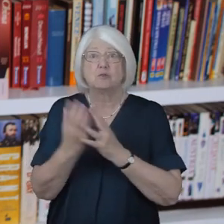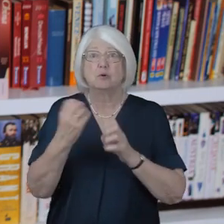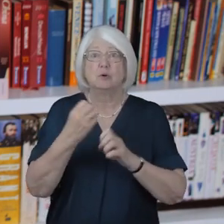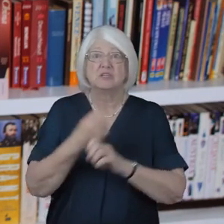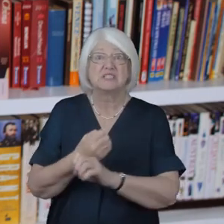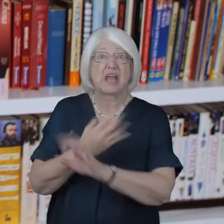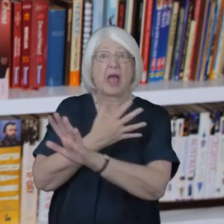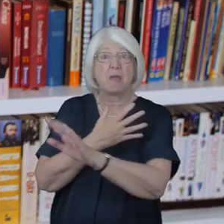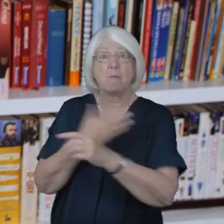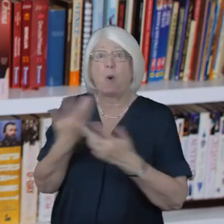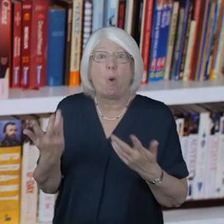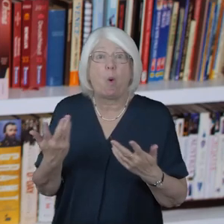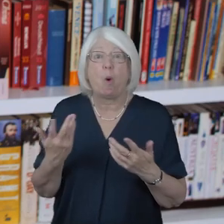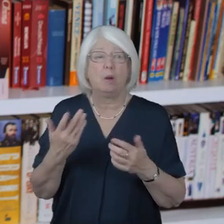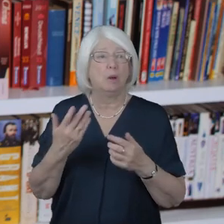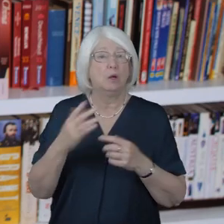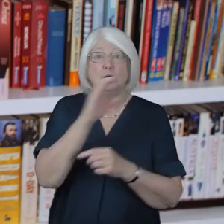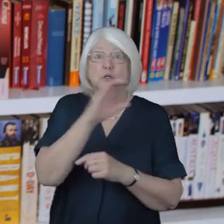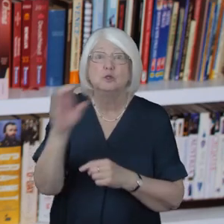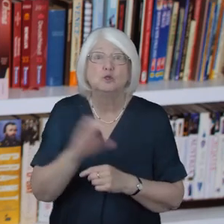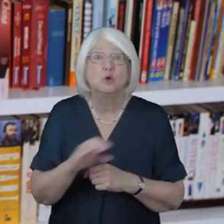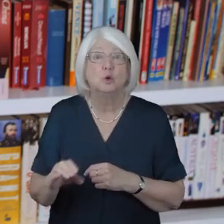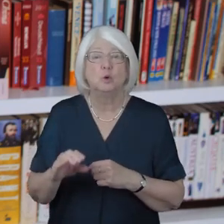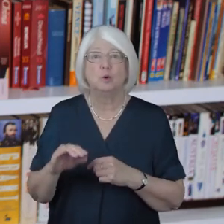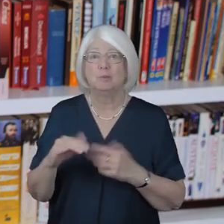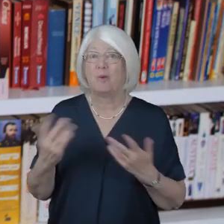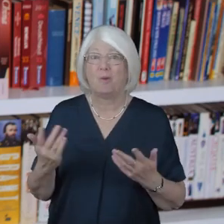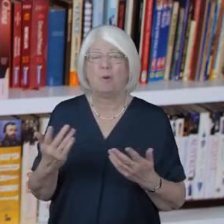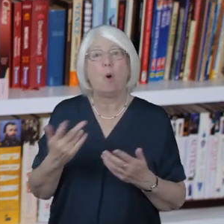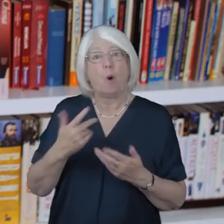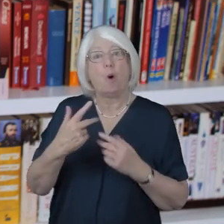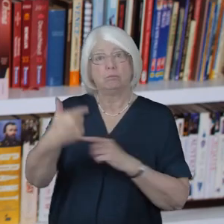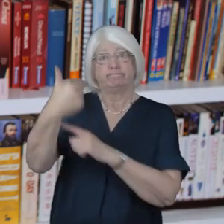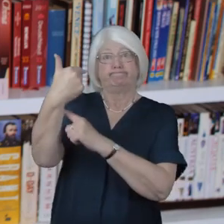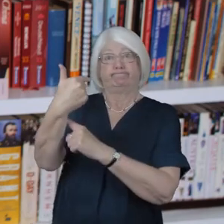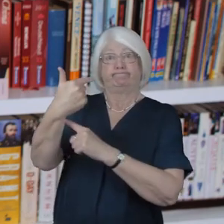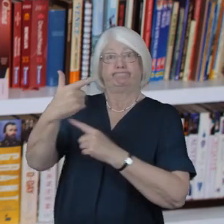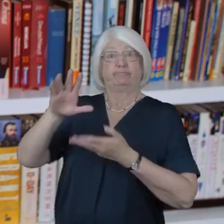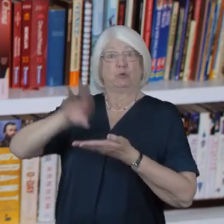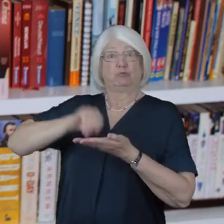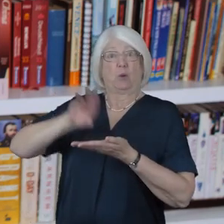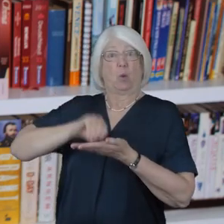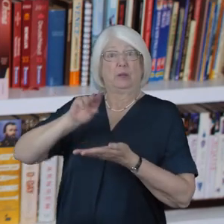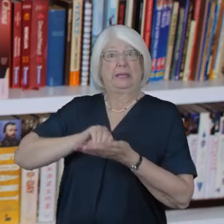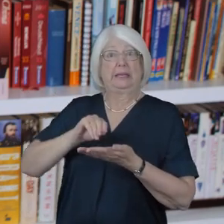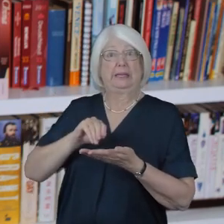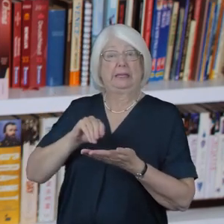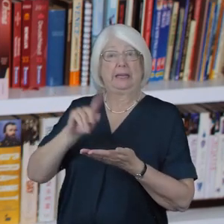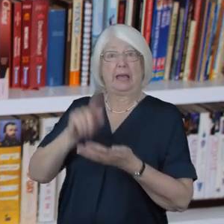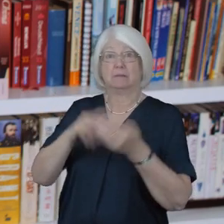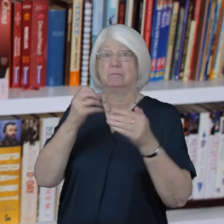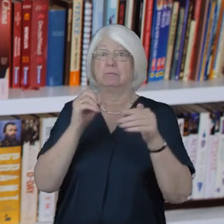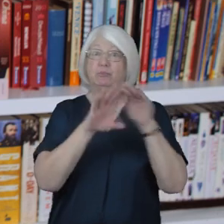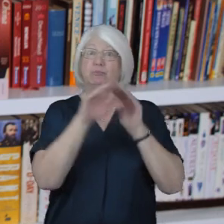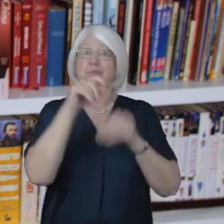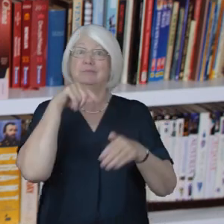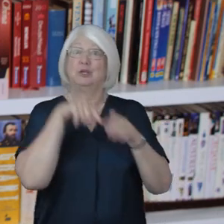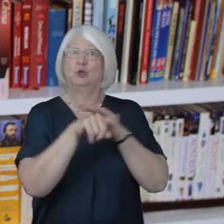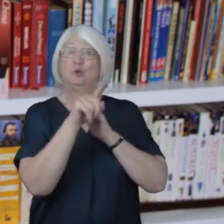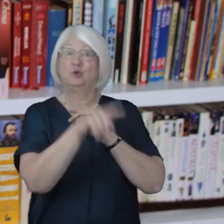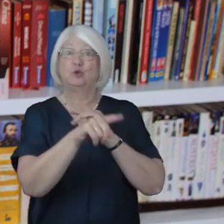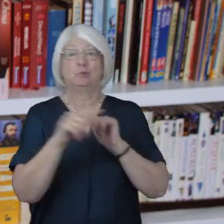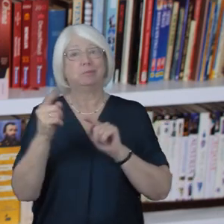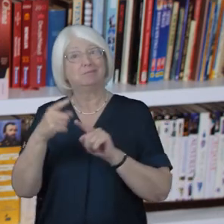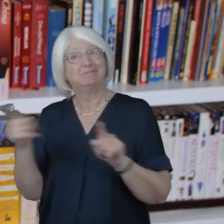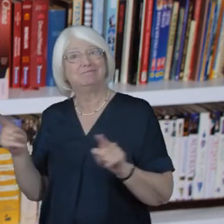rather than face to face or they're recording a short thought for the day and posting it on YouTube for the home to